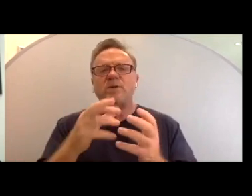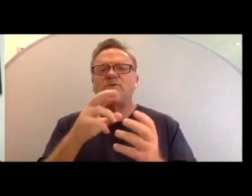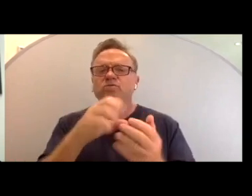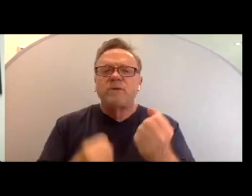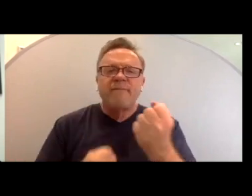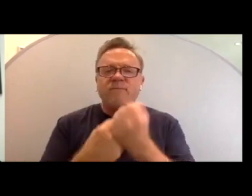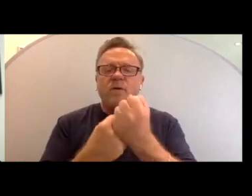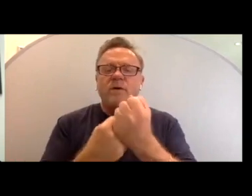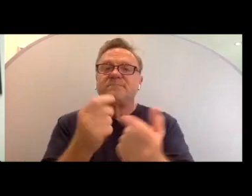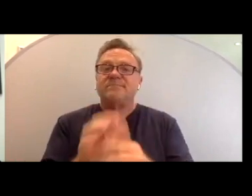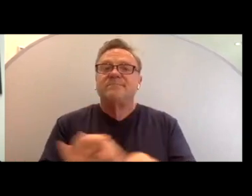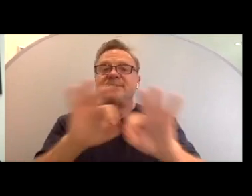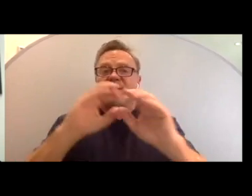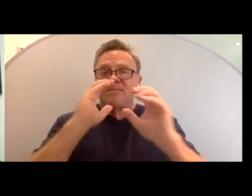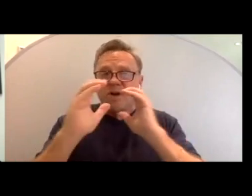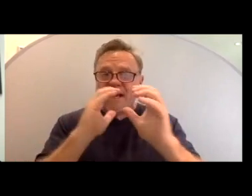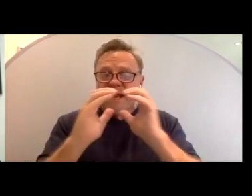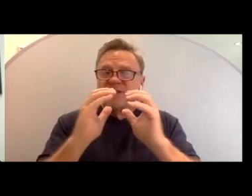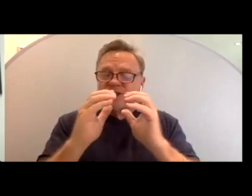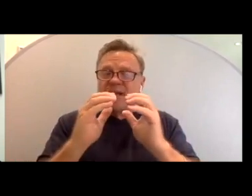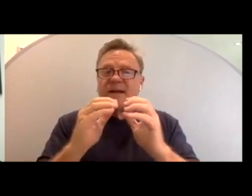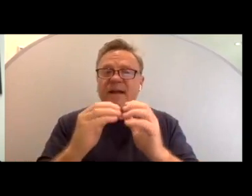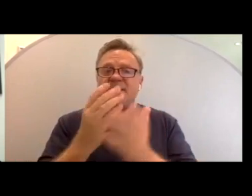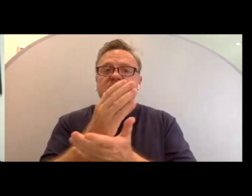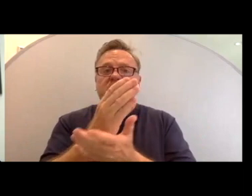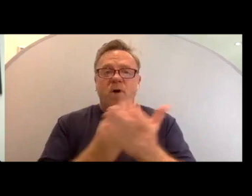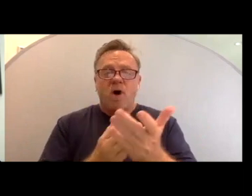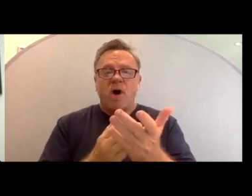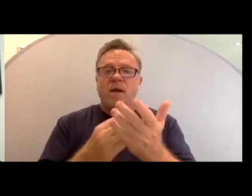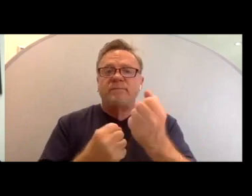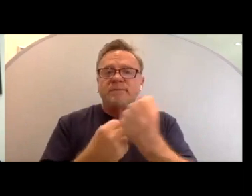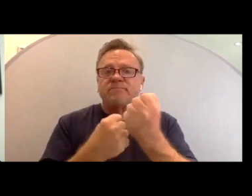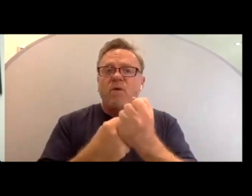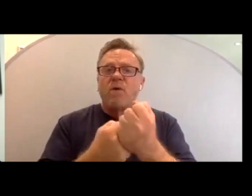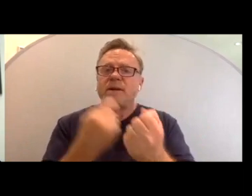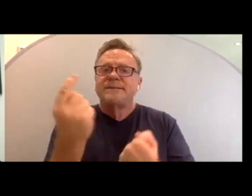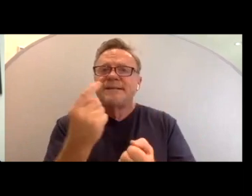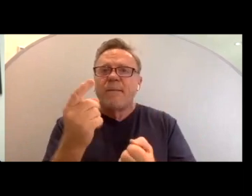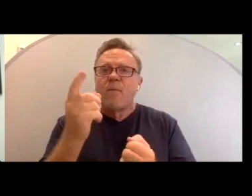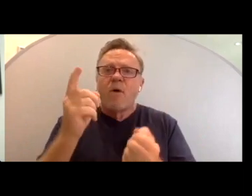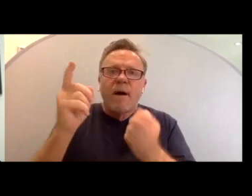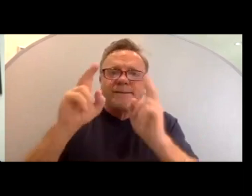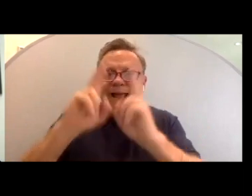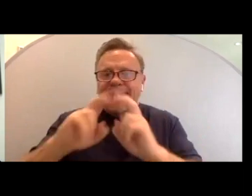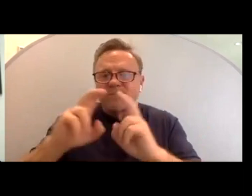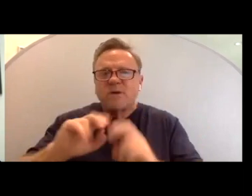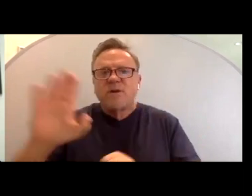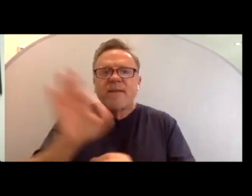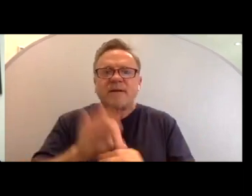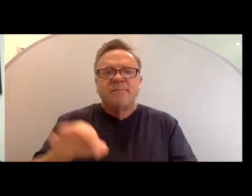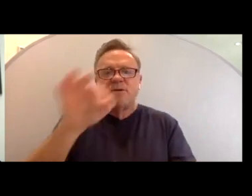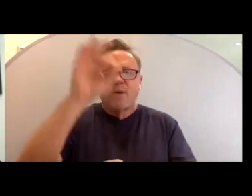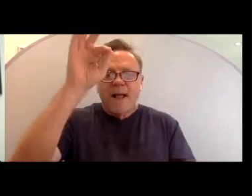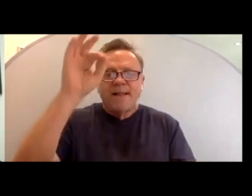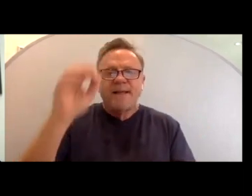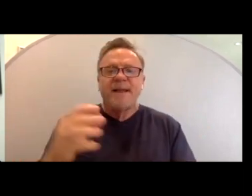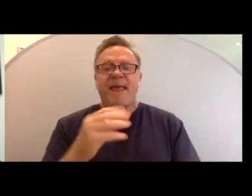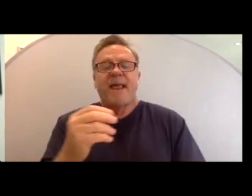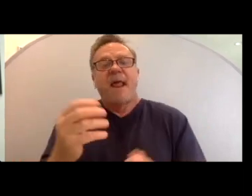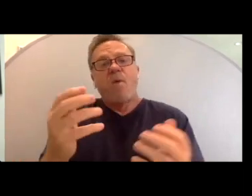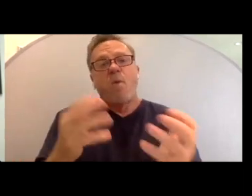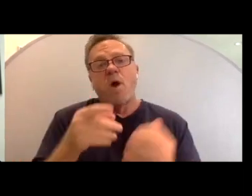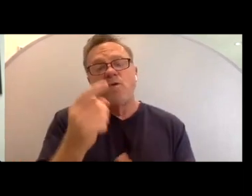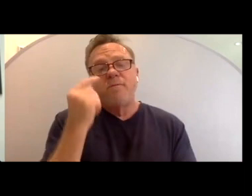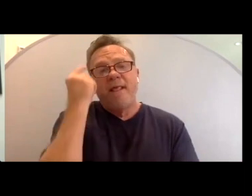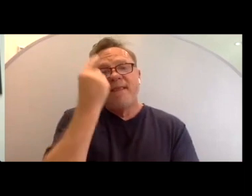how critical communication is as part of supporting someone's exploration of their spirituality and I want you to be